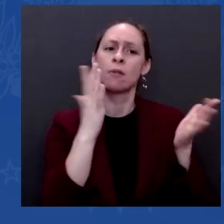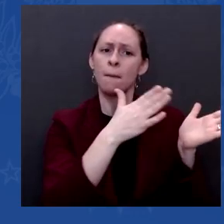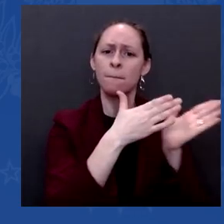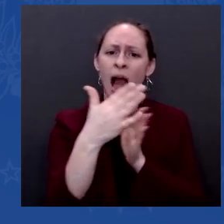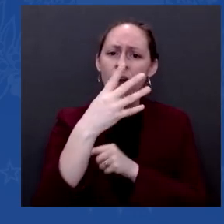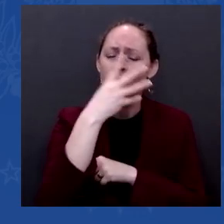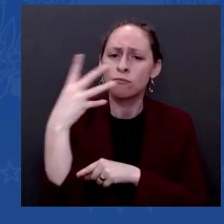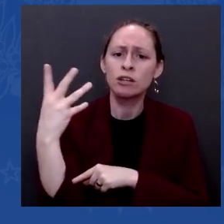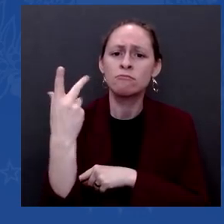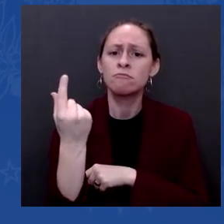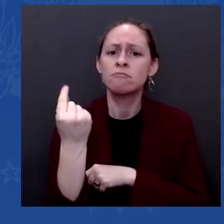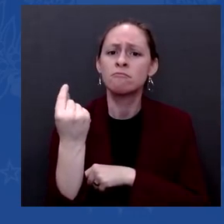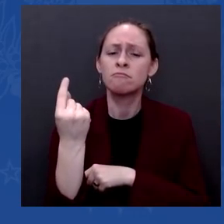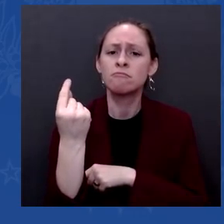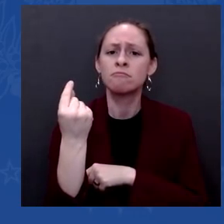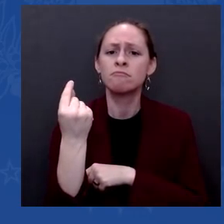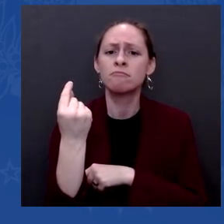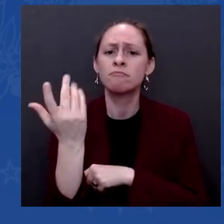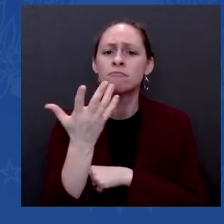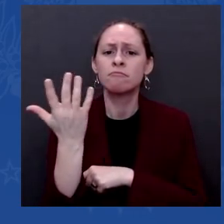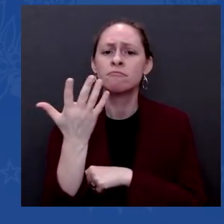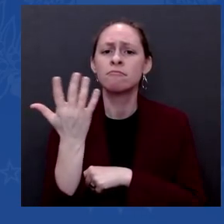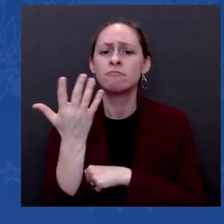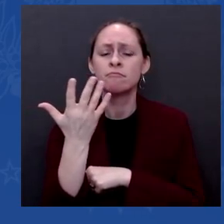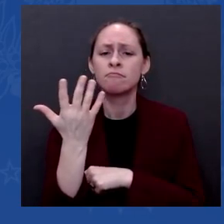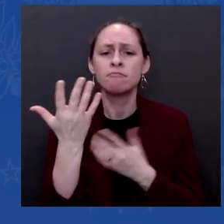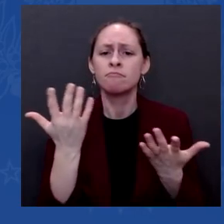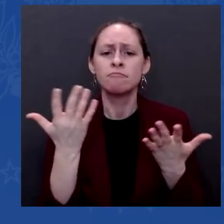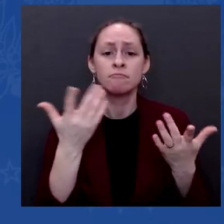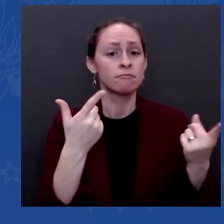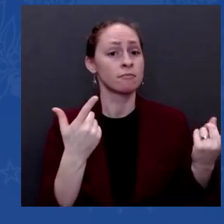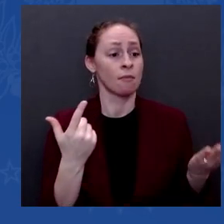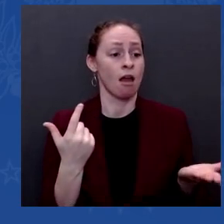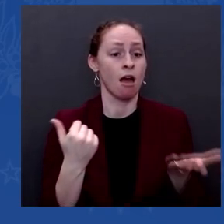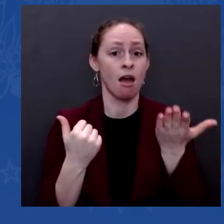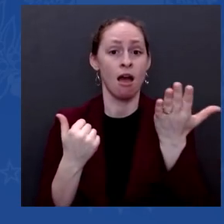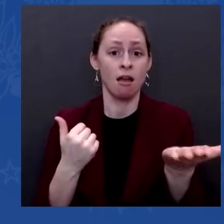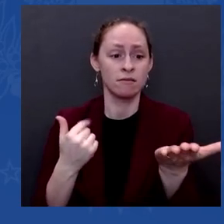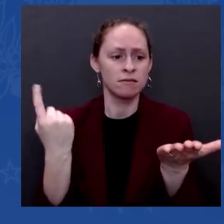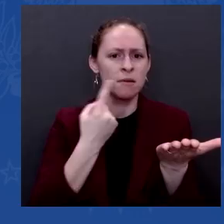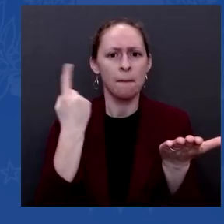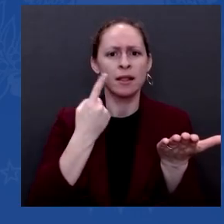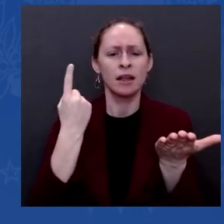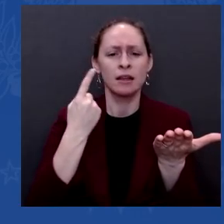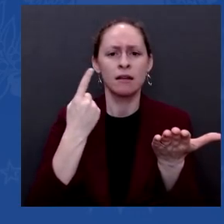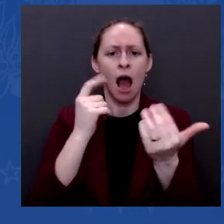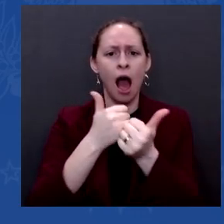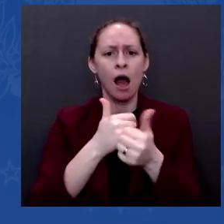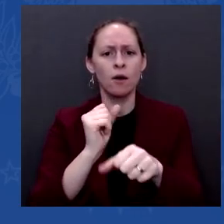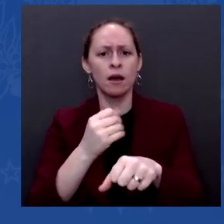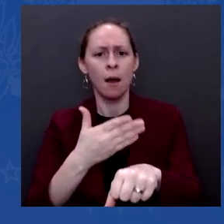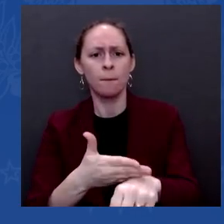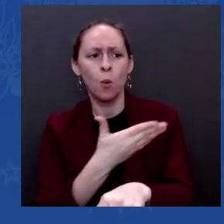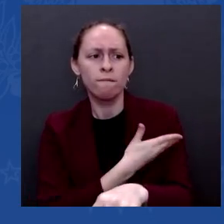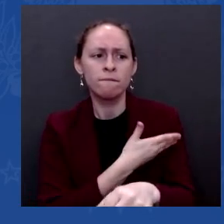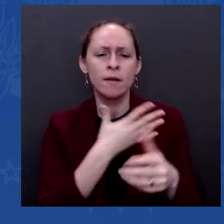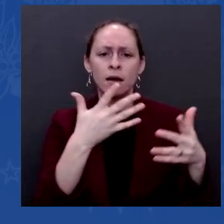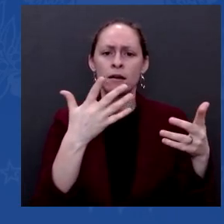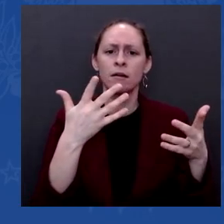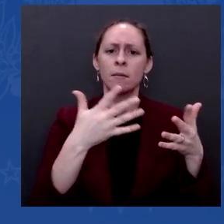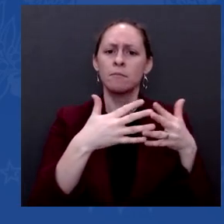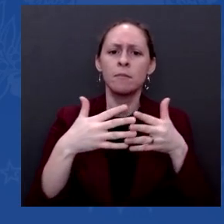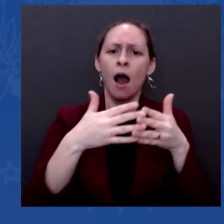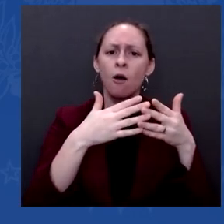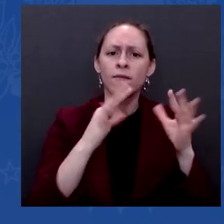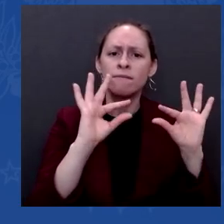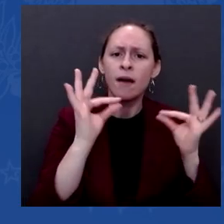better. What's he for dealing with Russia? It's different than I'm proposing that many of his